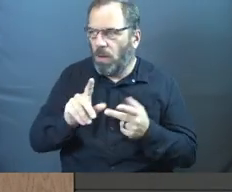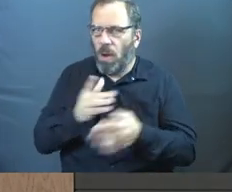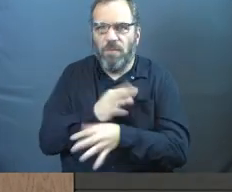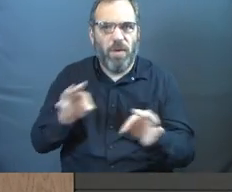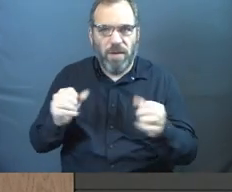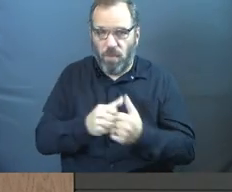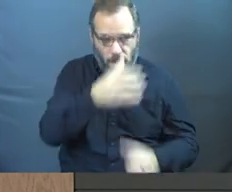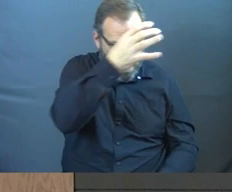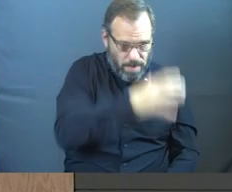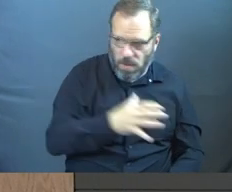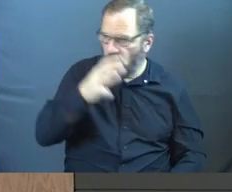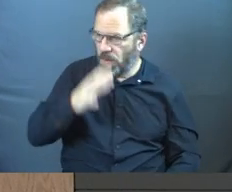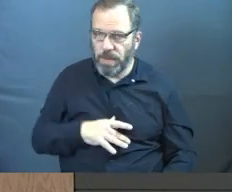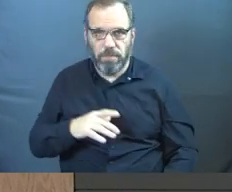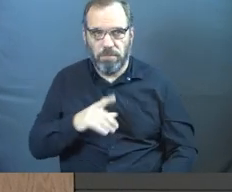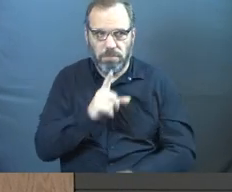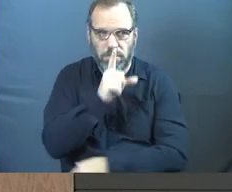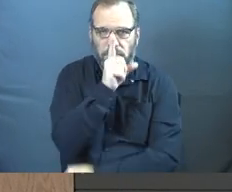for men and women.